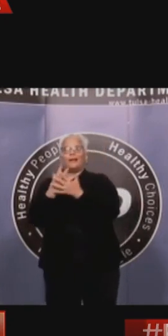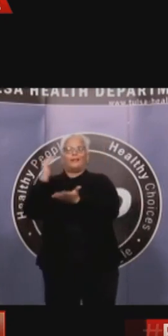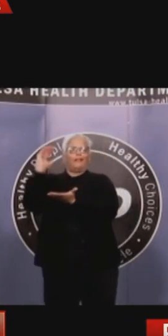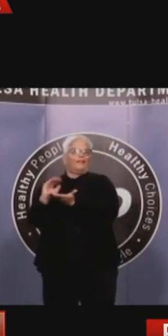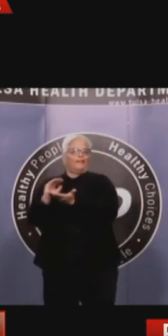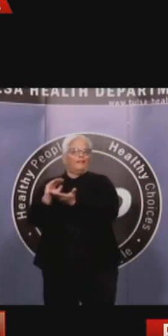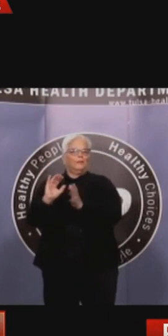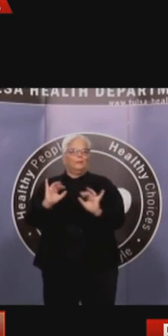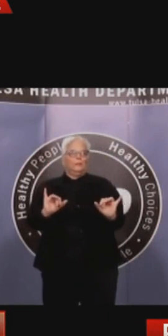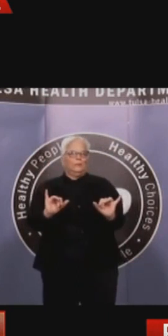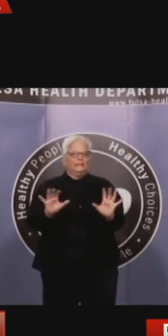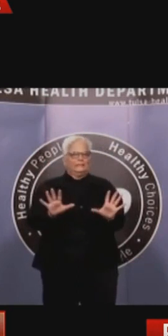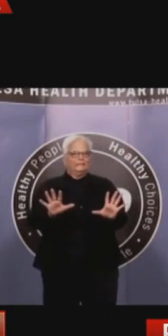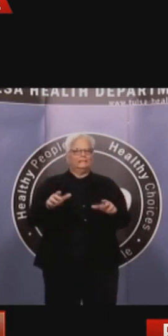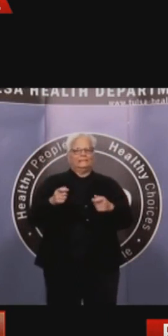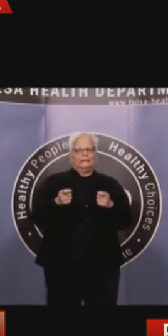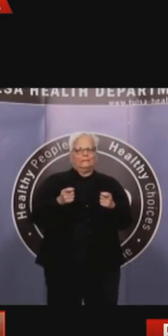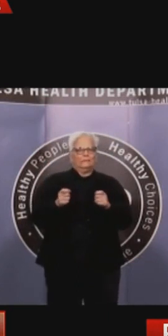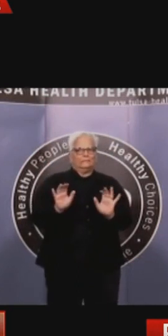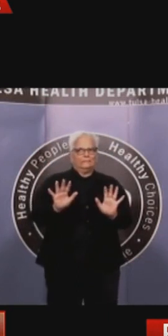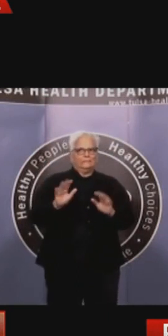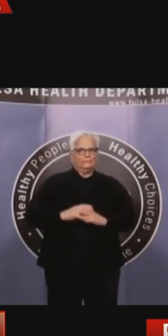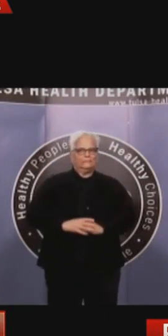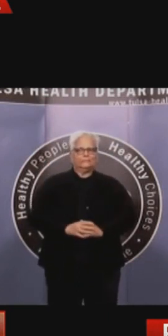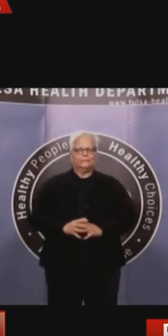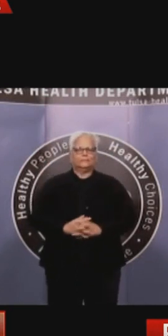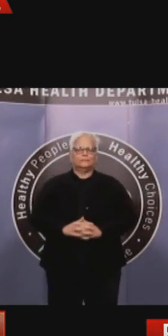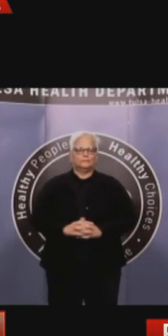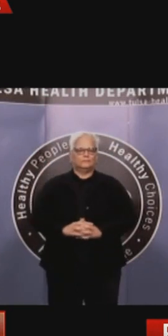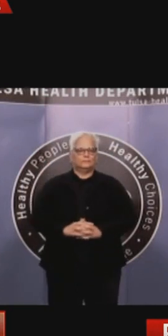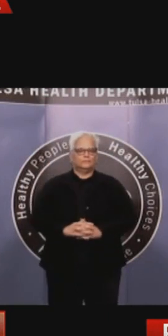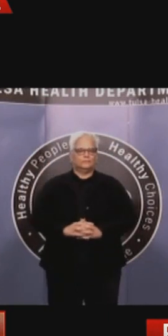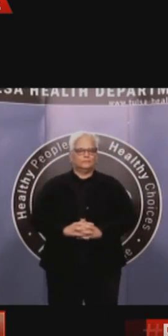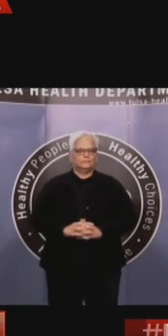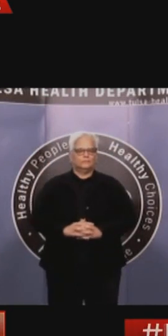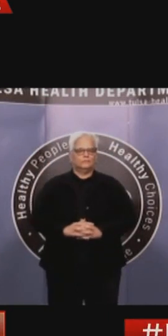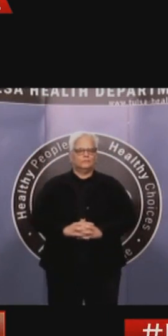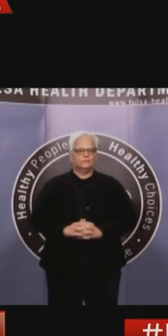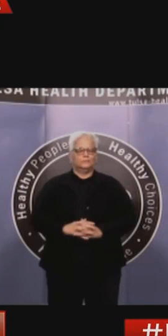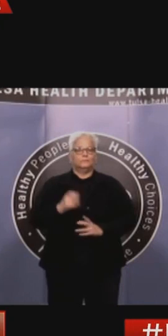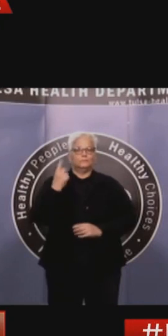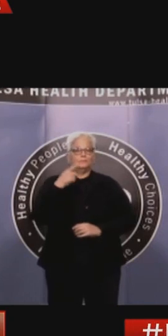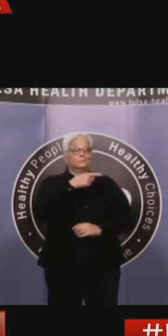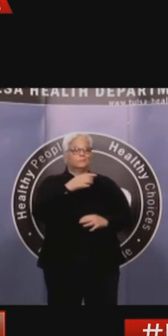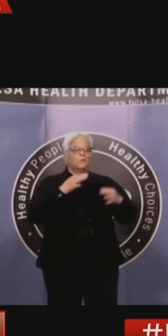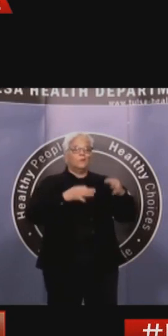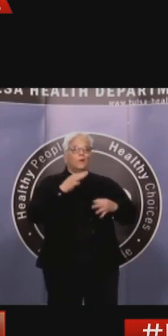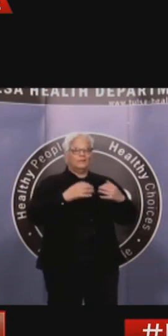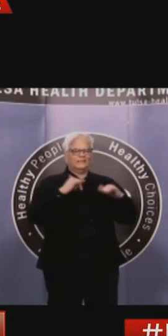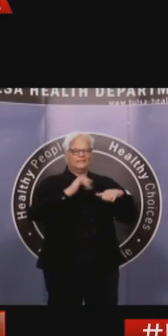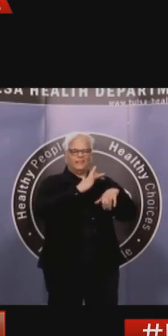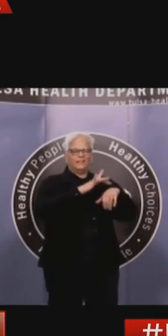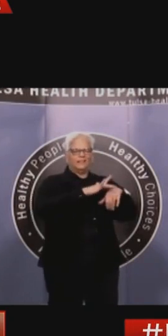wheels on our justice system. And while the courtrooms are empty, this work has to go on. Some 39 criminal